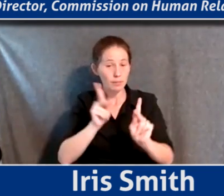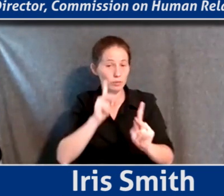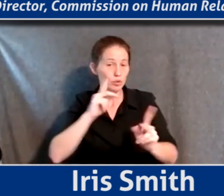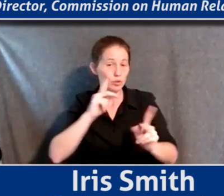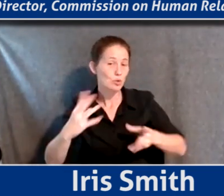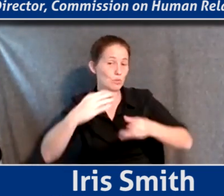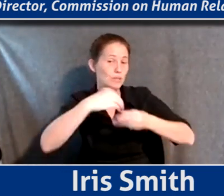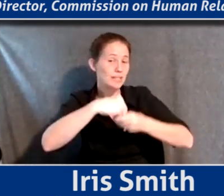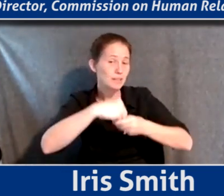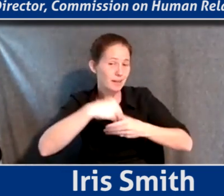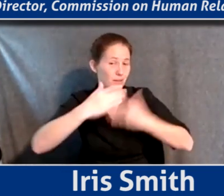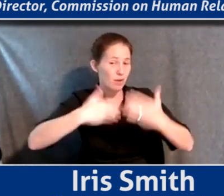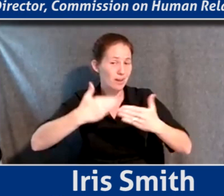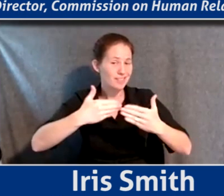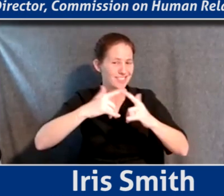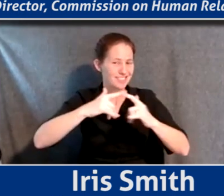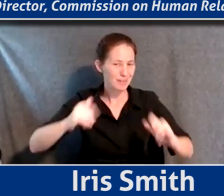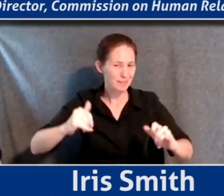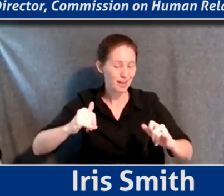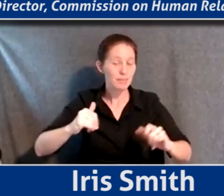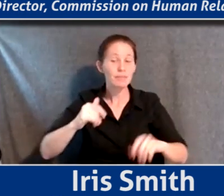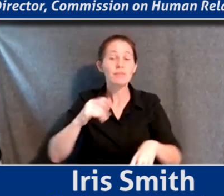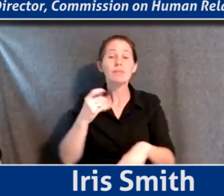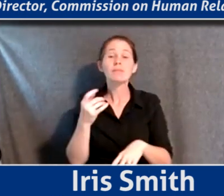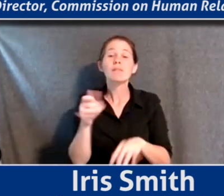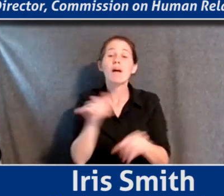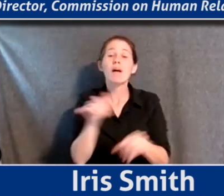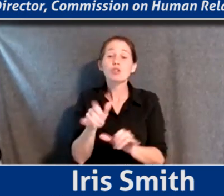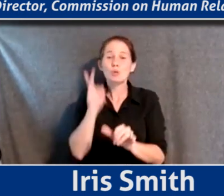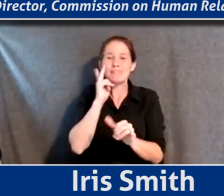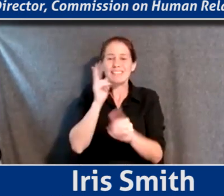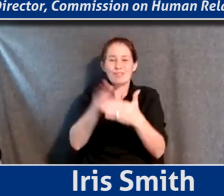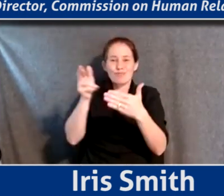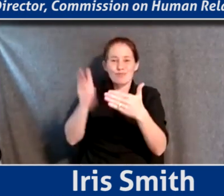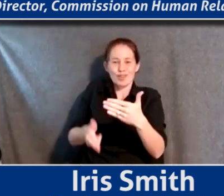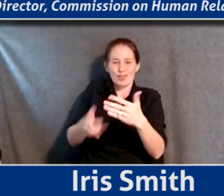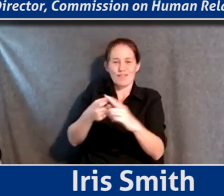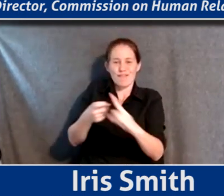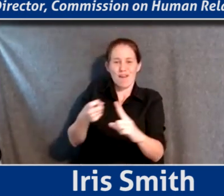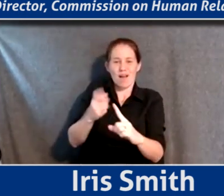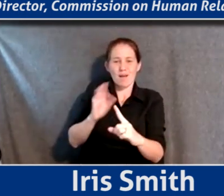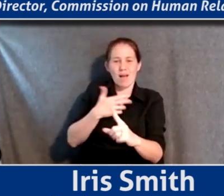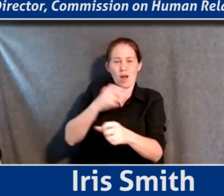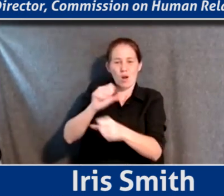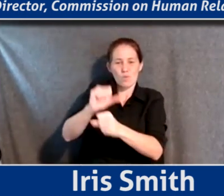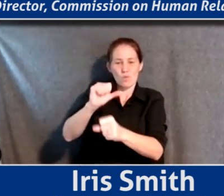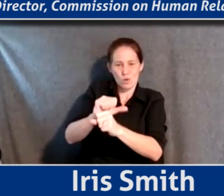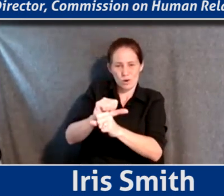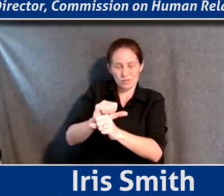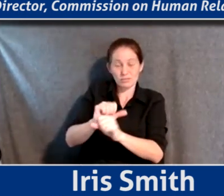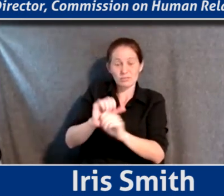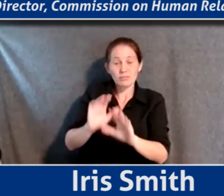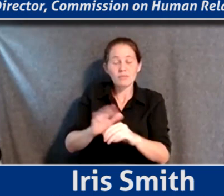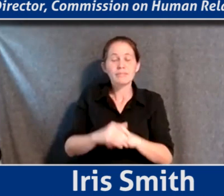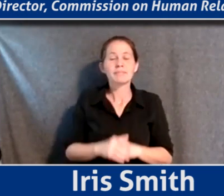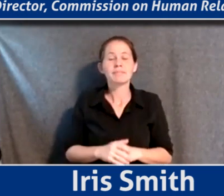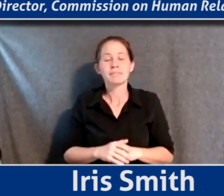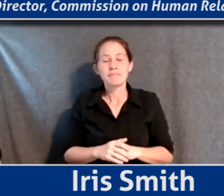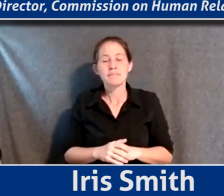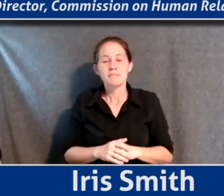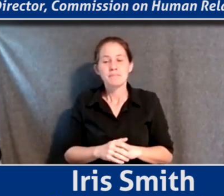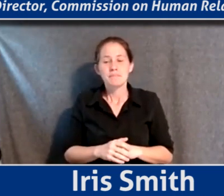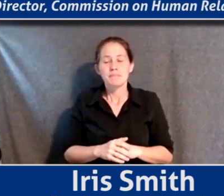in this process with us and also see the results of it from the work that we're doing. So I guess there was a,